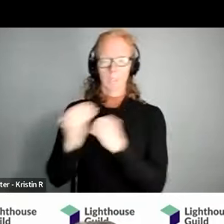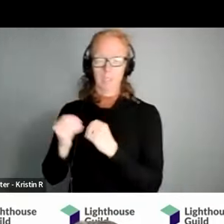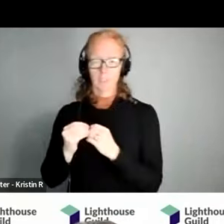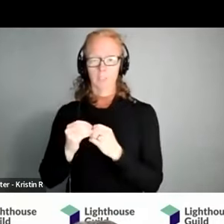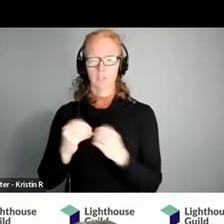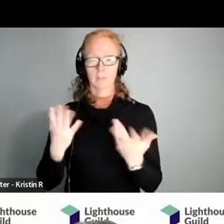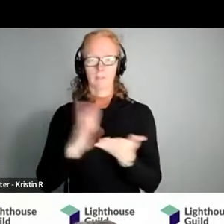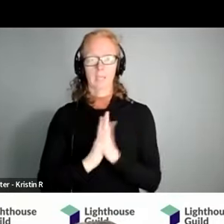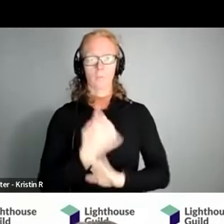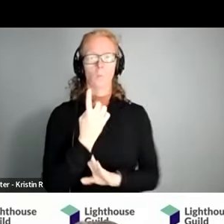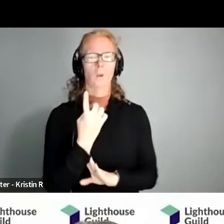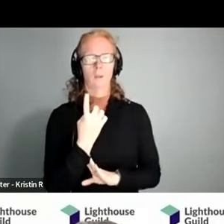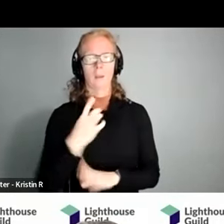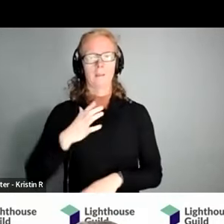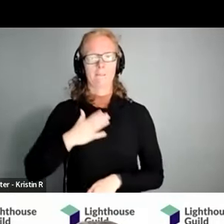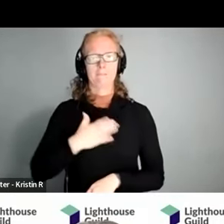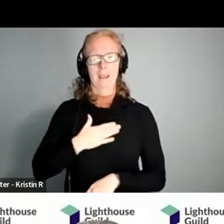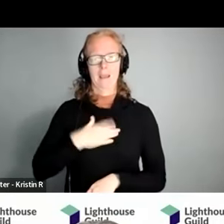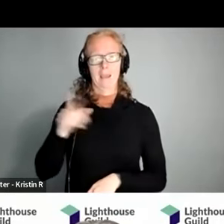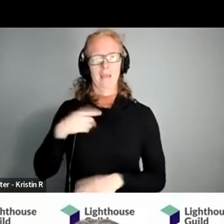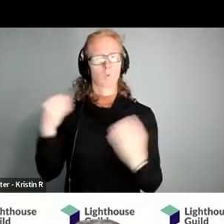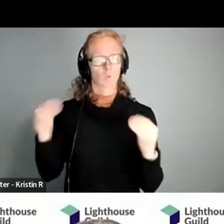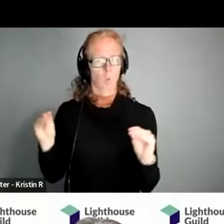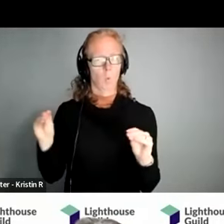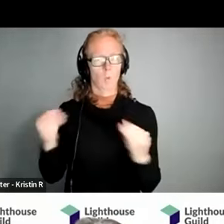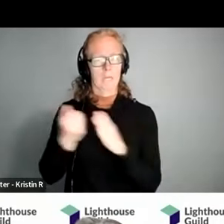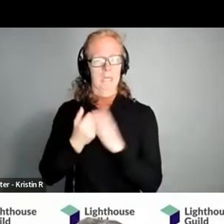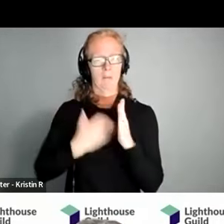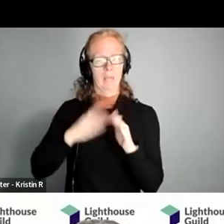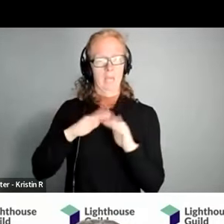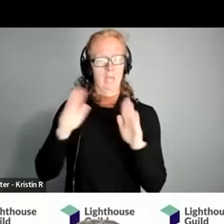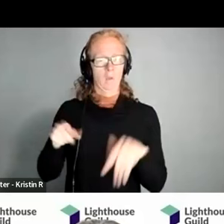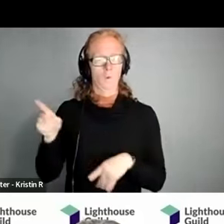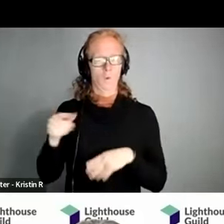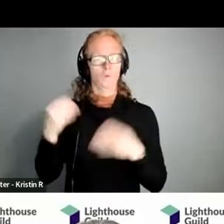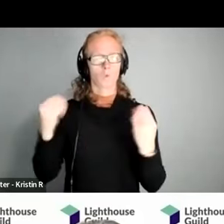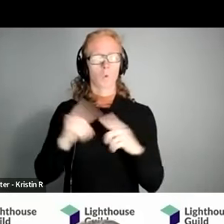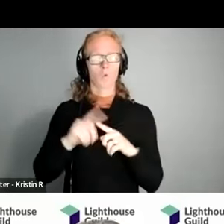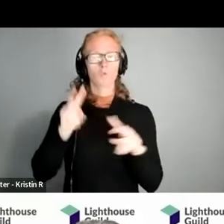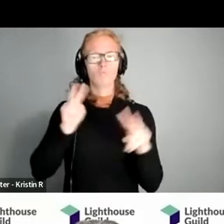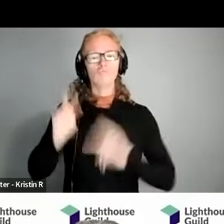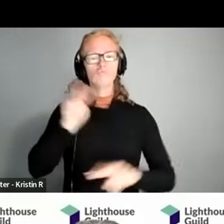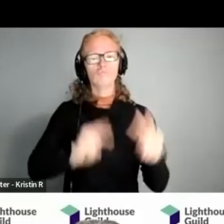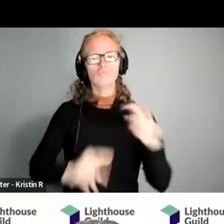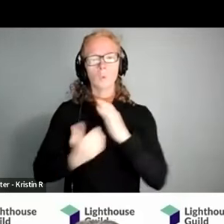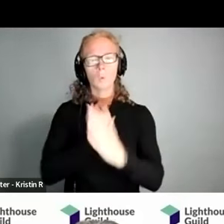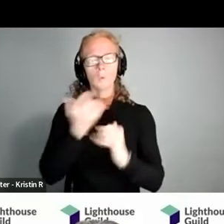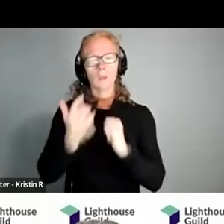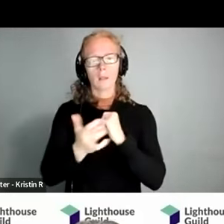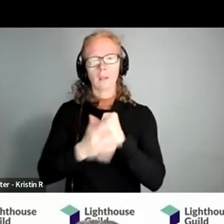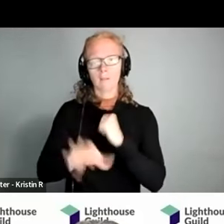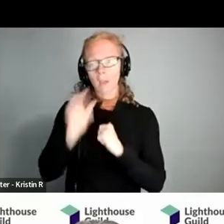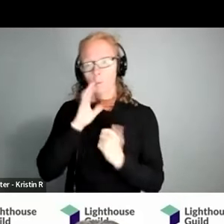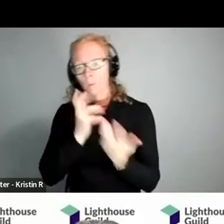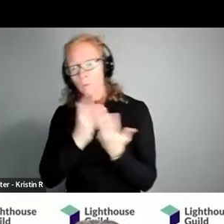59th street had a store people could go to to look at the newer technologies and find things that they thought that